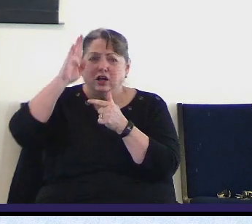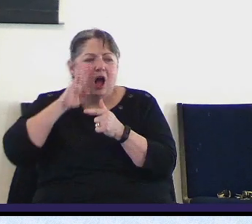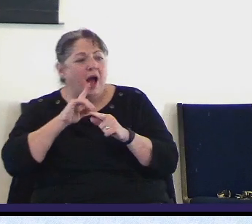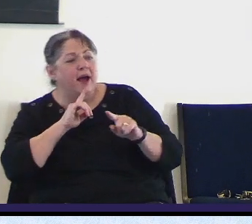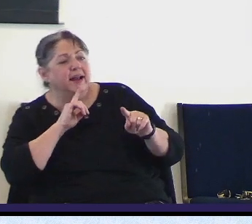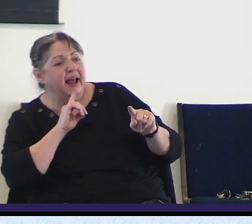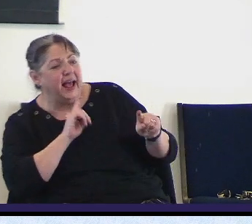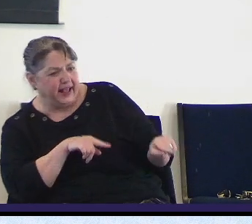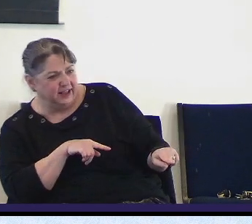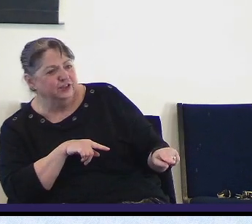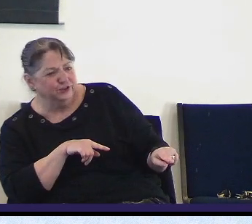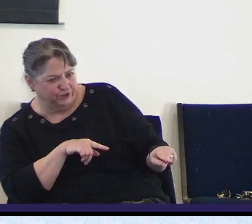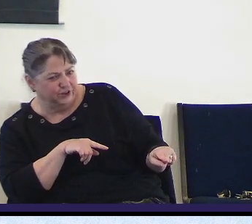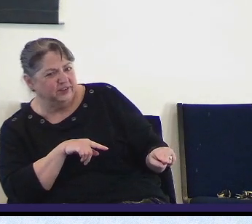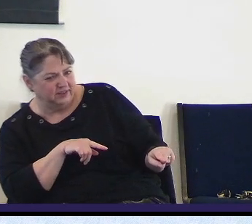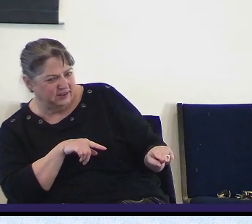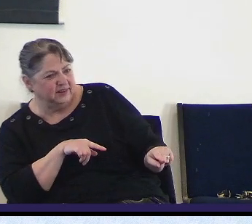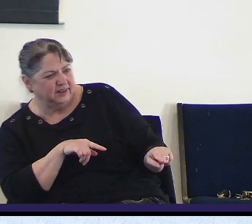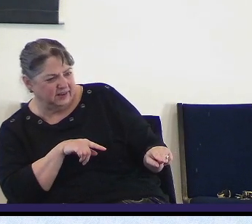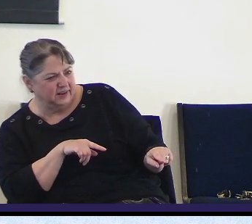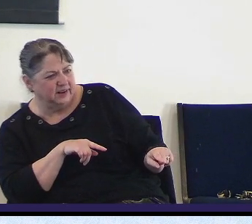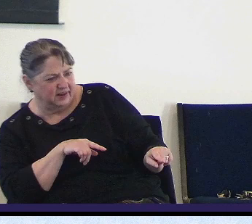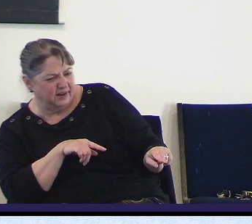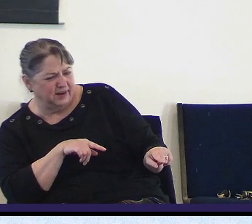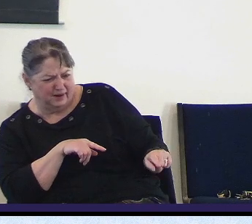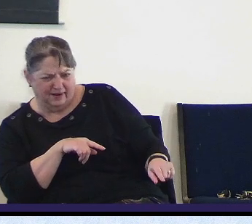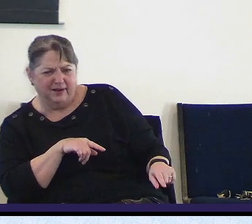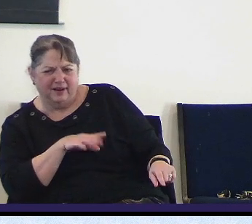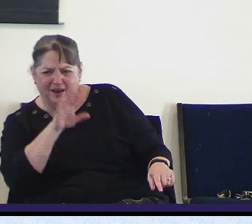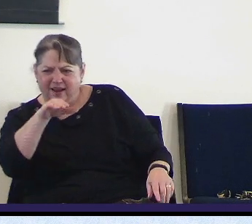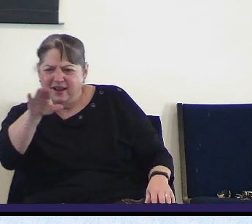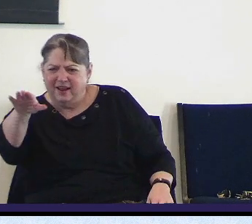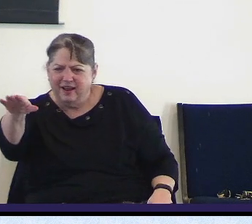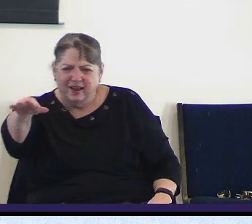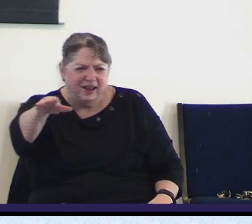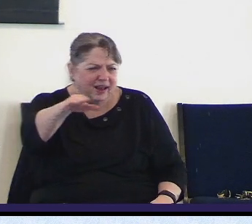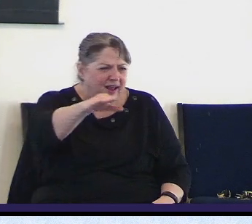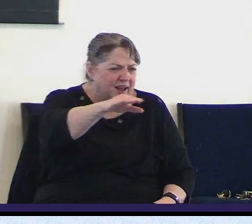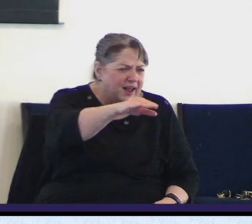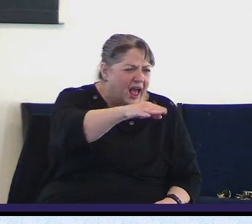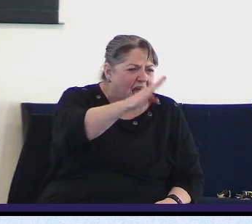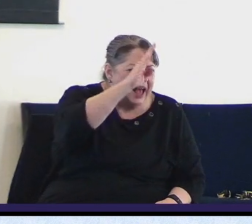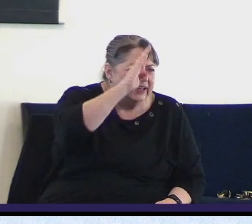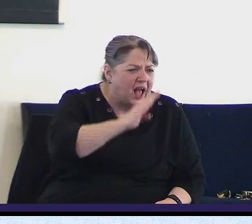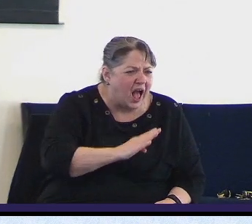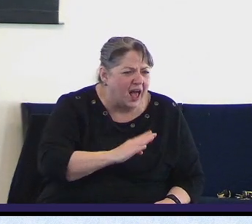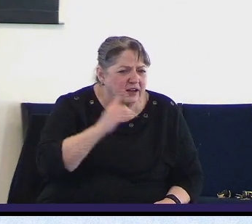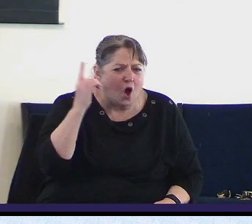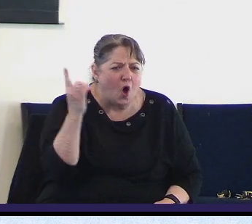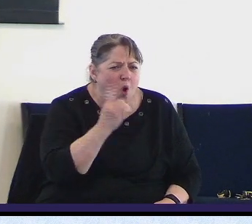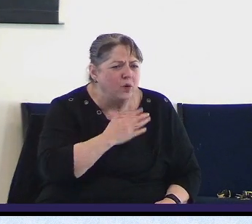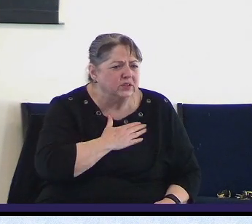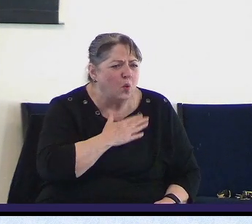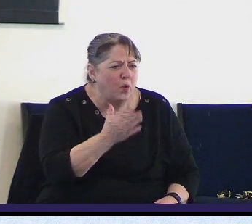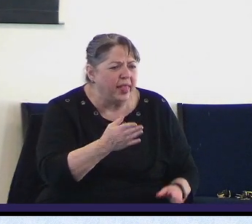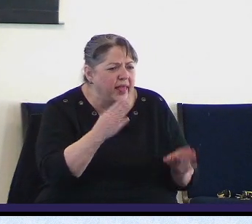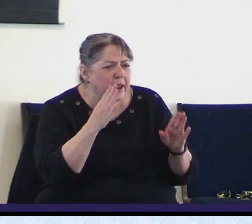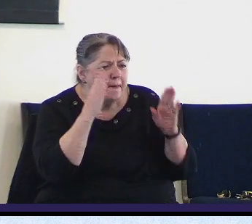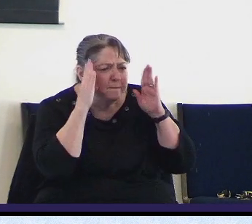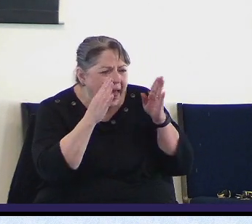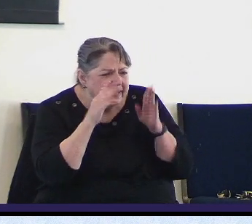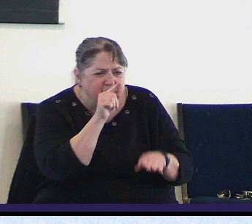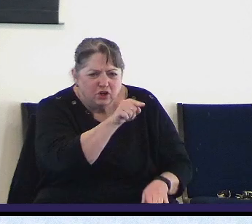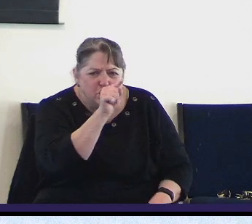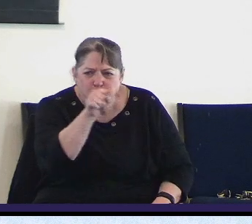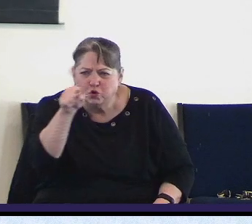reply God replies and I want you to know church this morning that God his ears are always open to our prayers